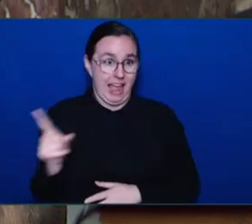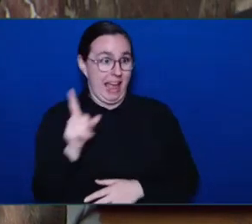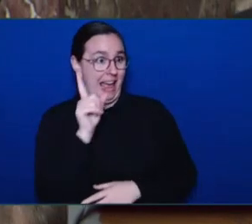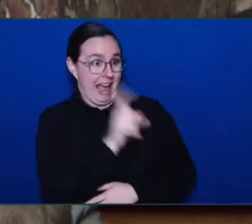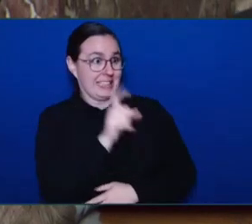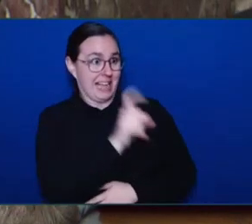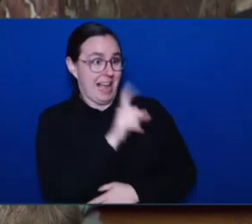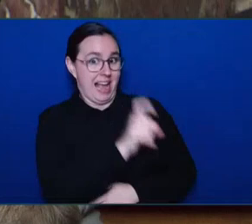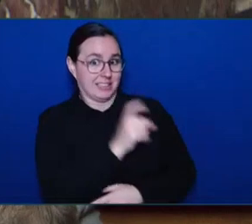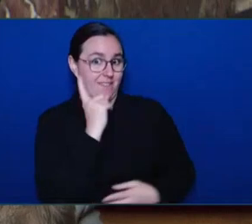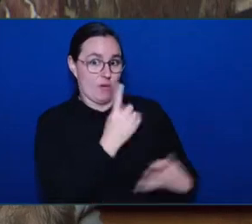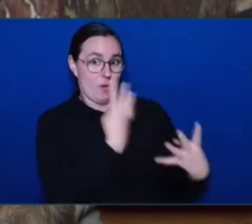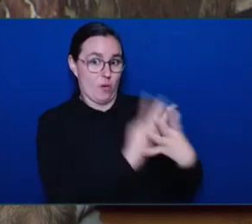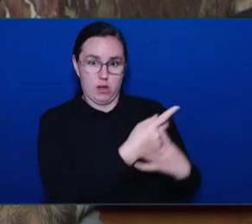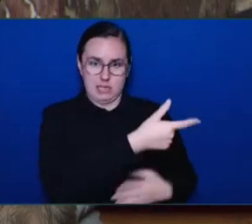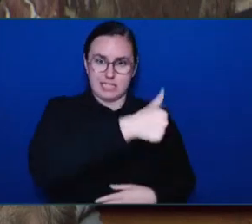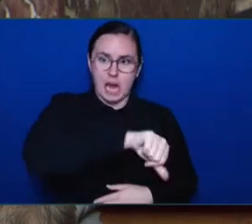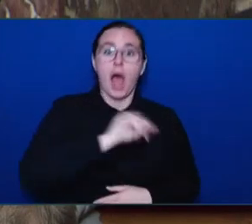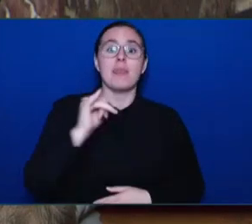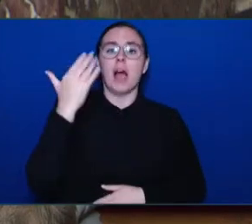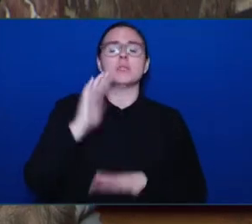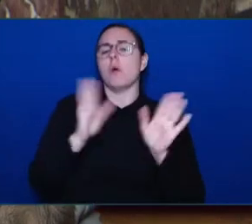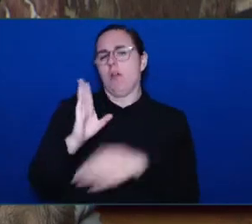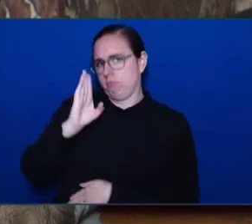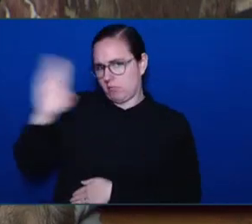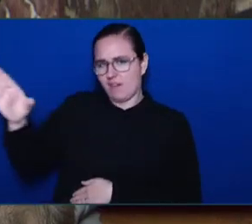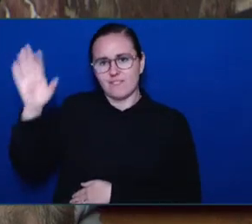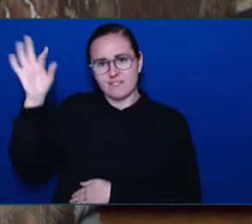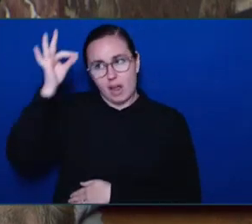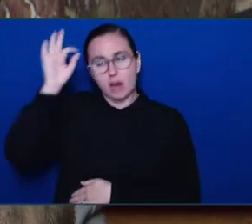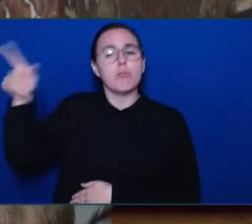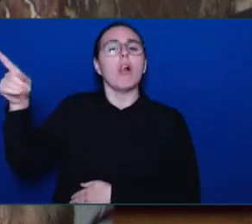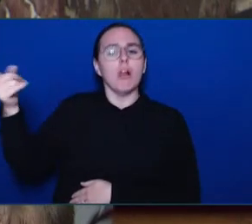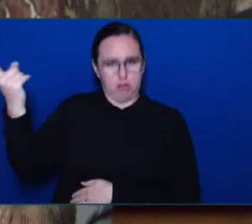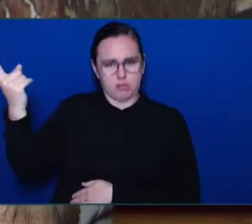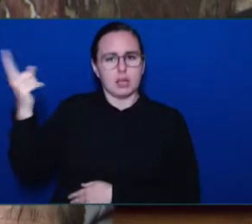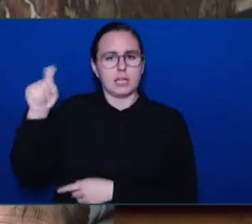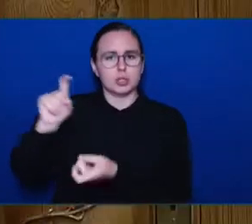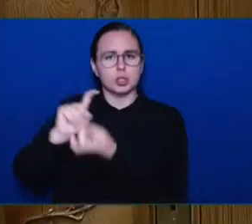to call upon the federal government for those changes and we'll continue to do so. Thank you Mr. Speaker.